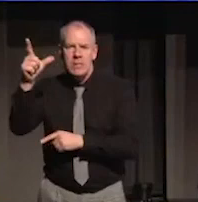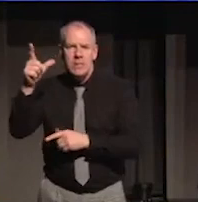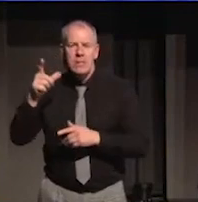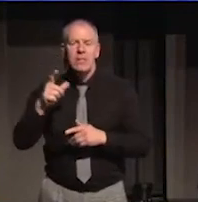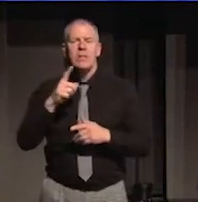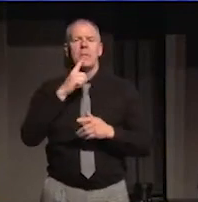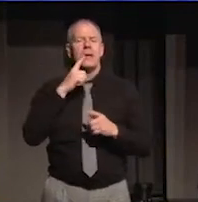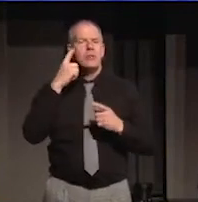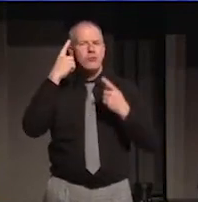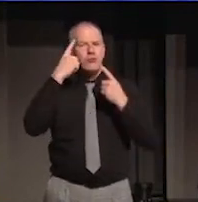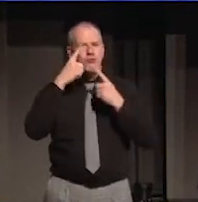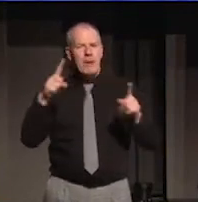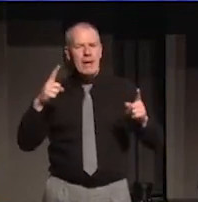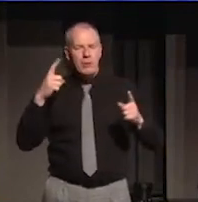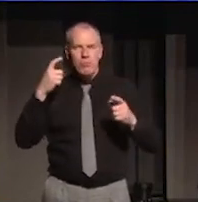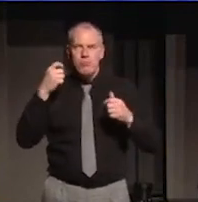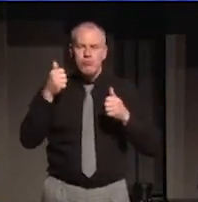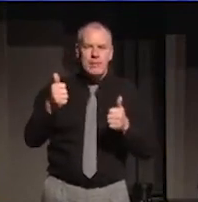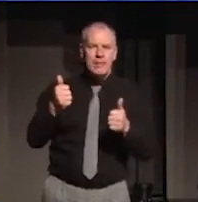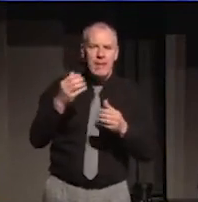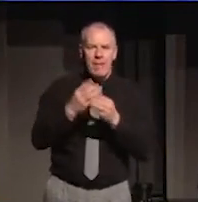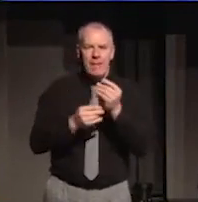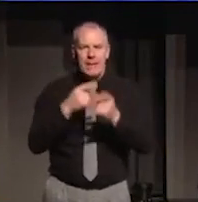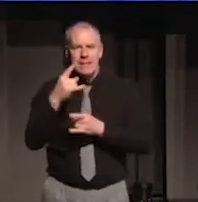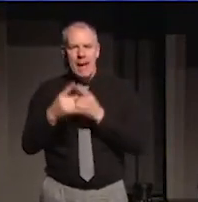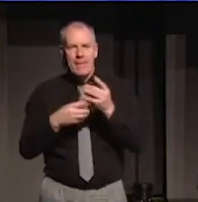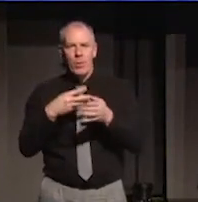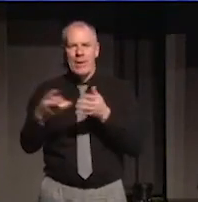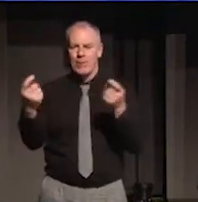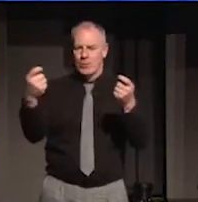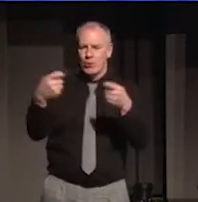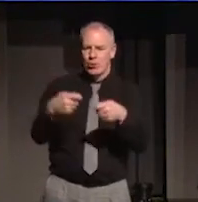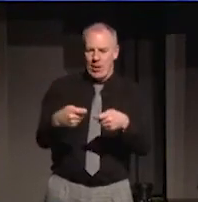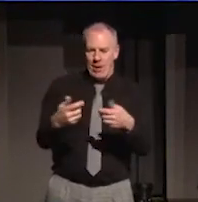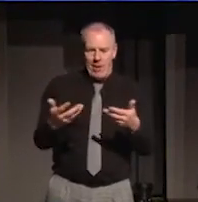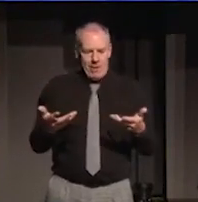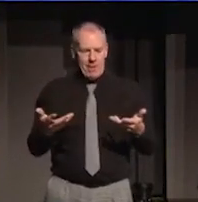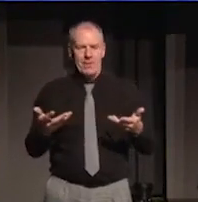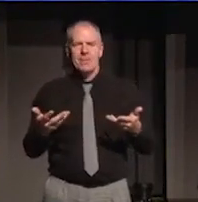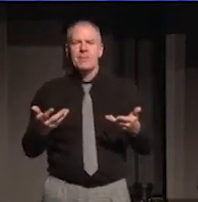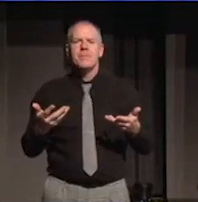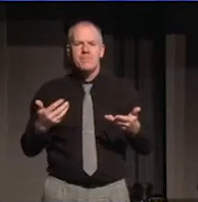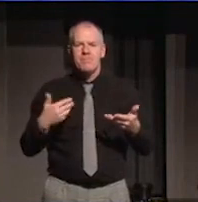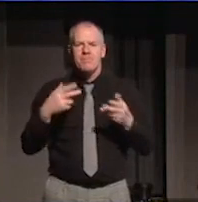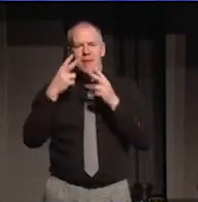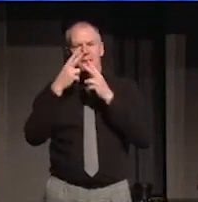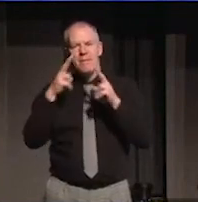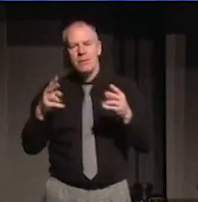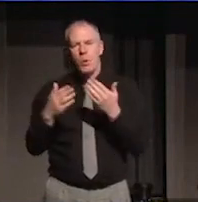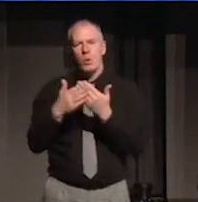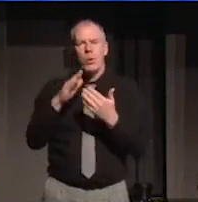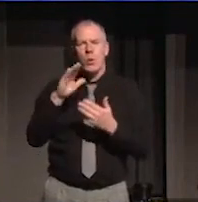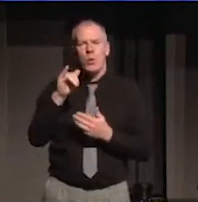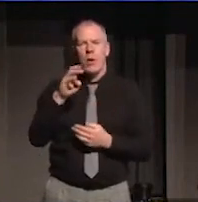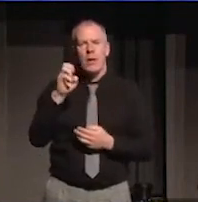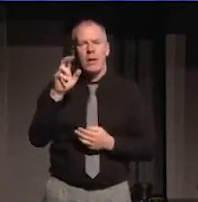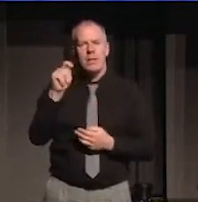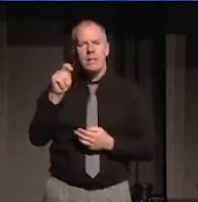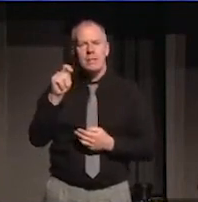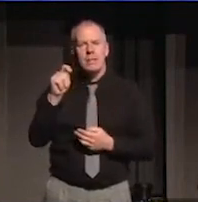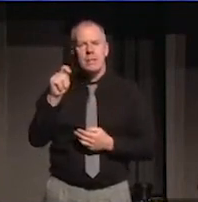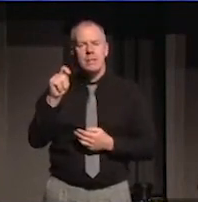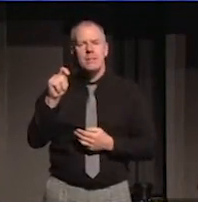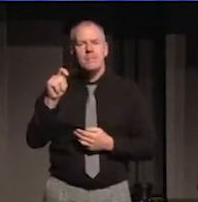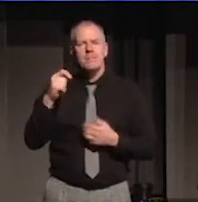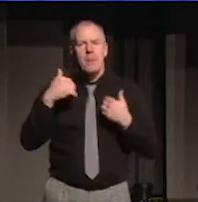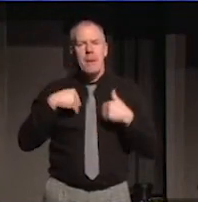But weird and wonderful things happen when you decide to share. I was visiting a young loyalist, Joel Keyes, for a film I